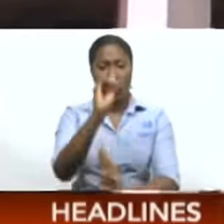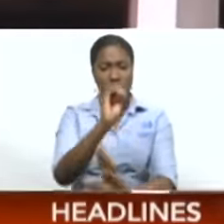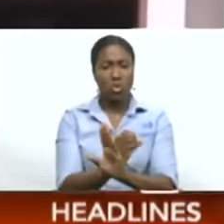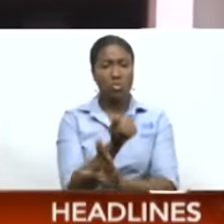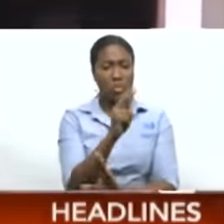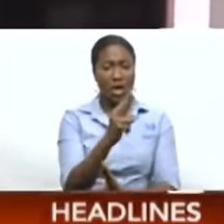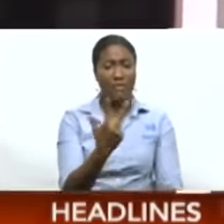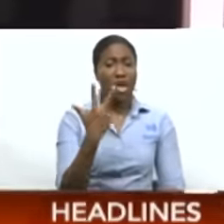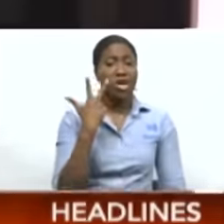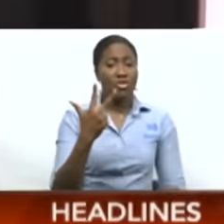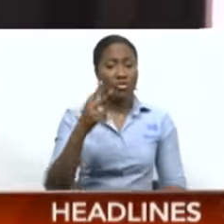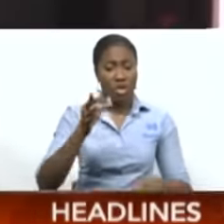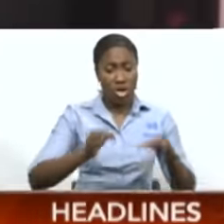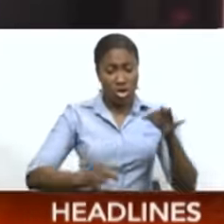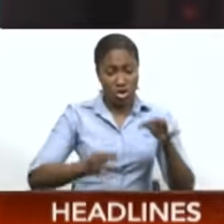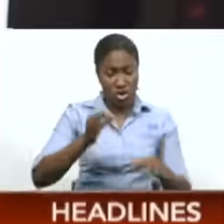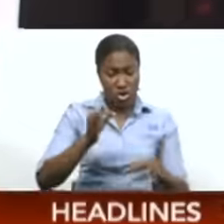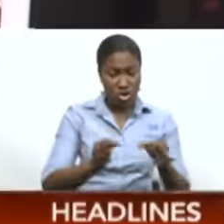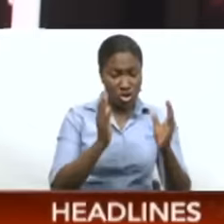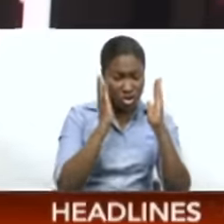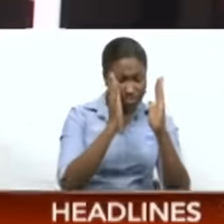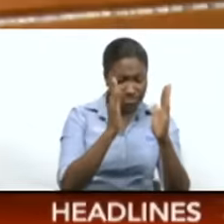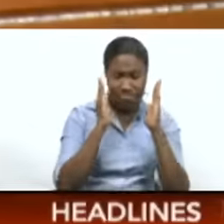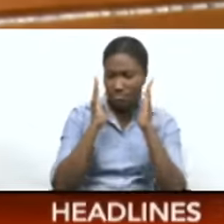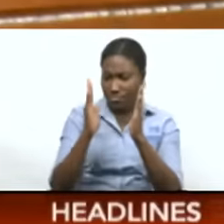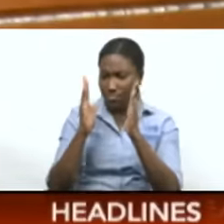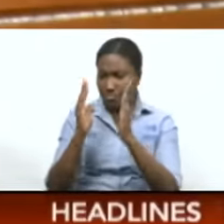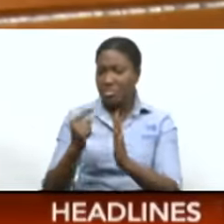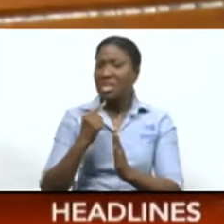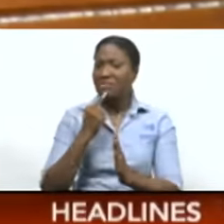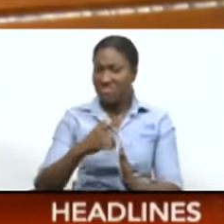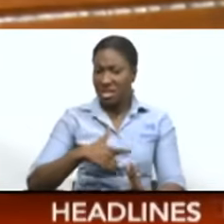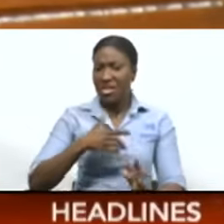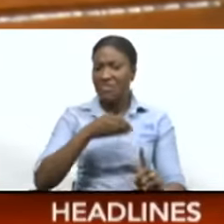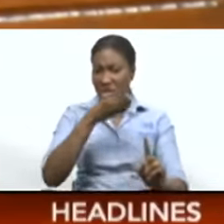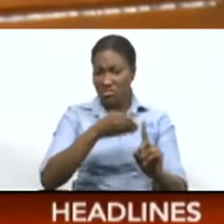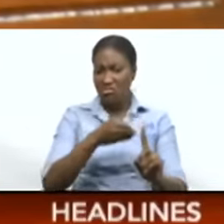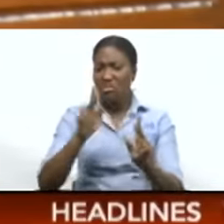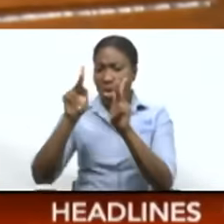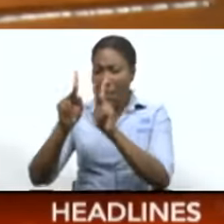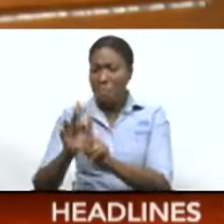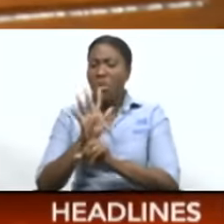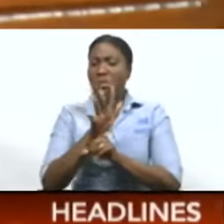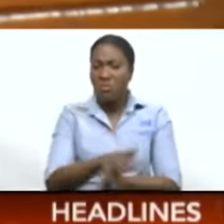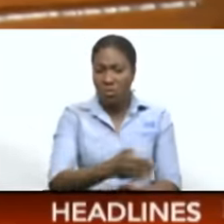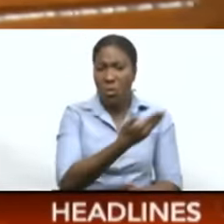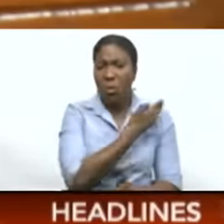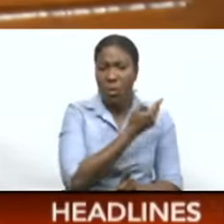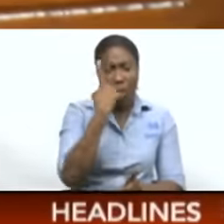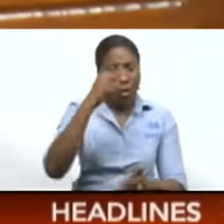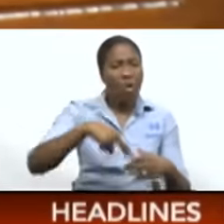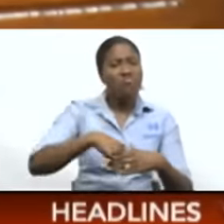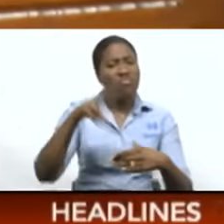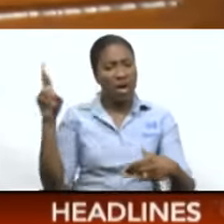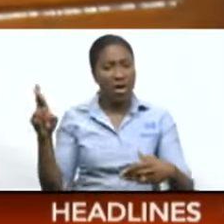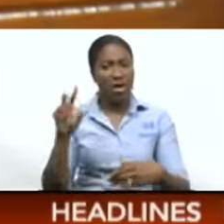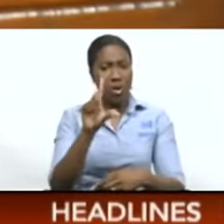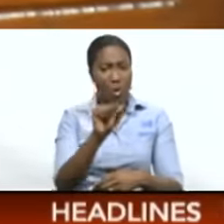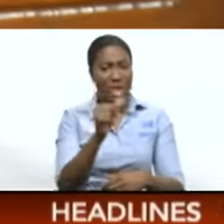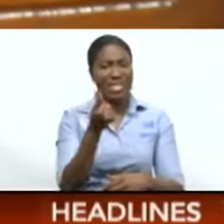judges upheld A.S. Caesar's appeal, stating she was pressured into resigning as a high court judge in 2017.